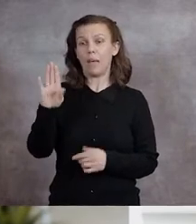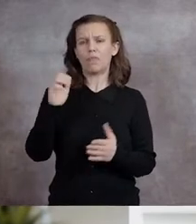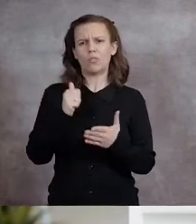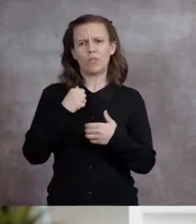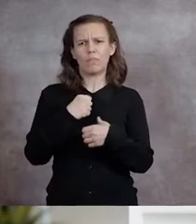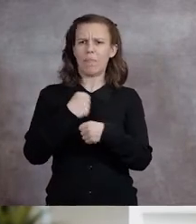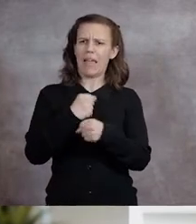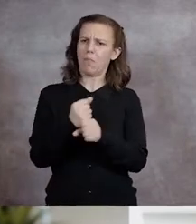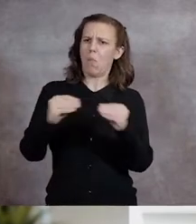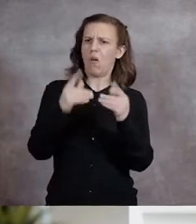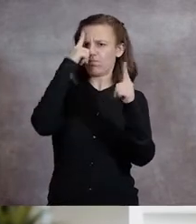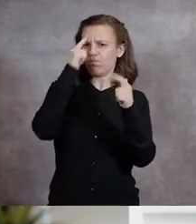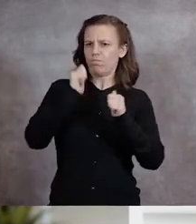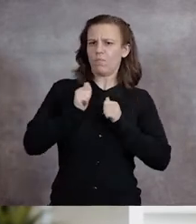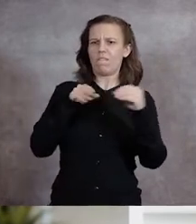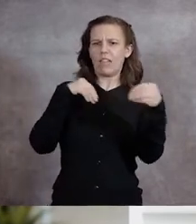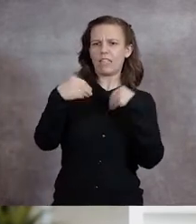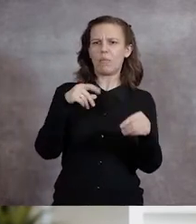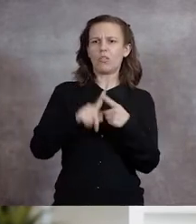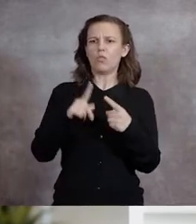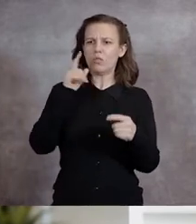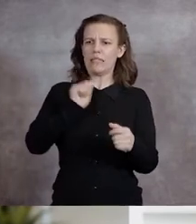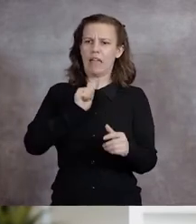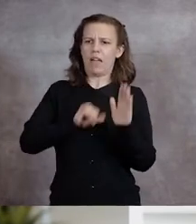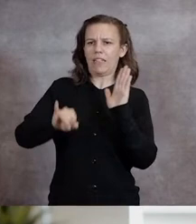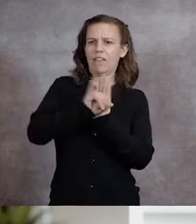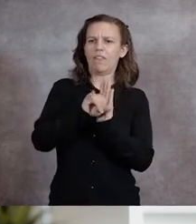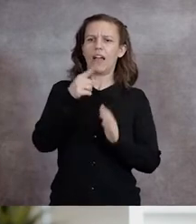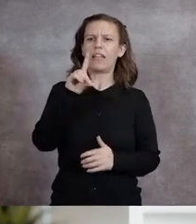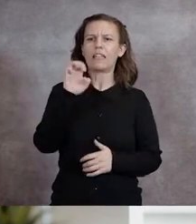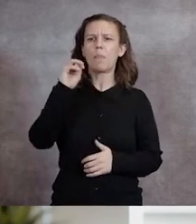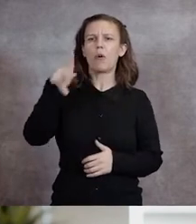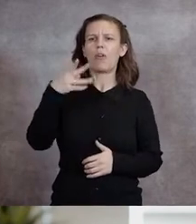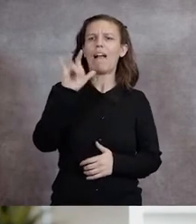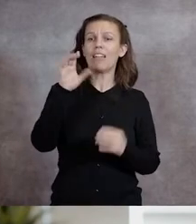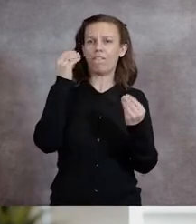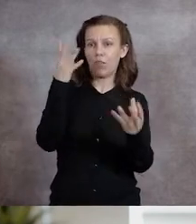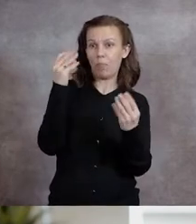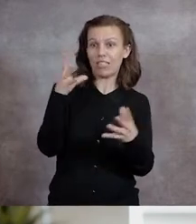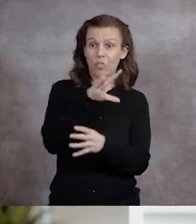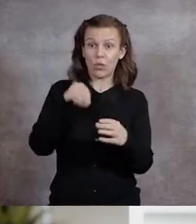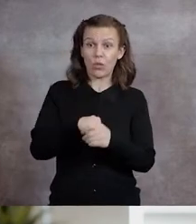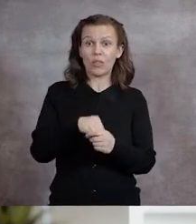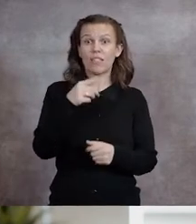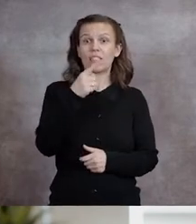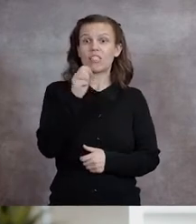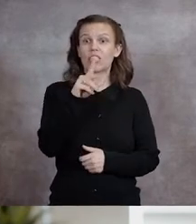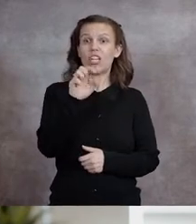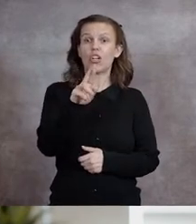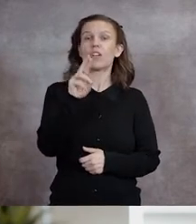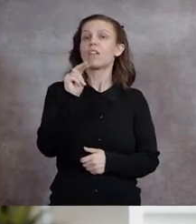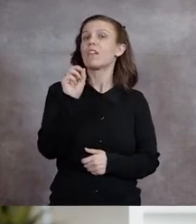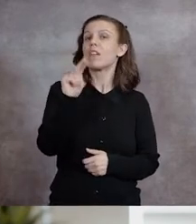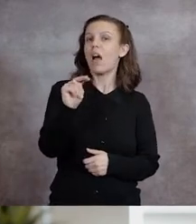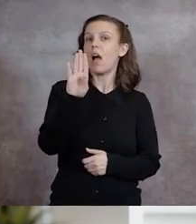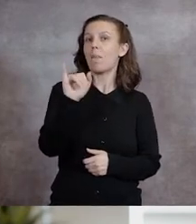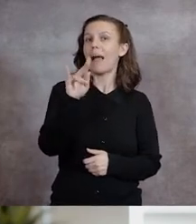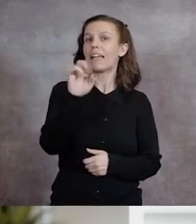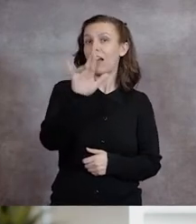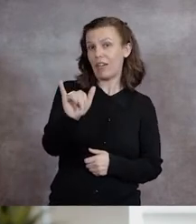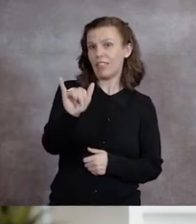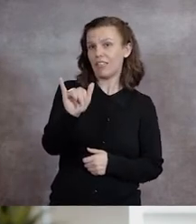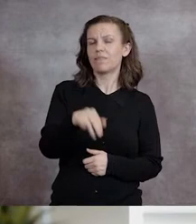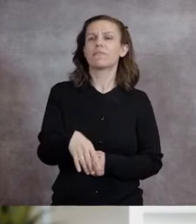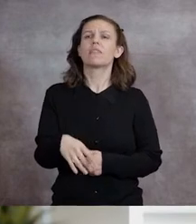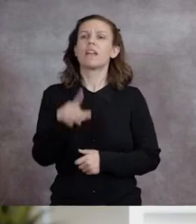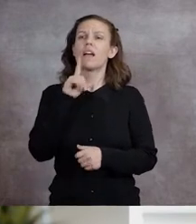in self-identifying demographic information, including gender non-binary designations, affirmed pronouns,